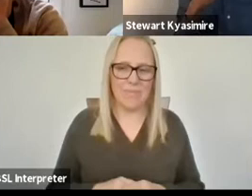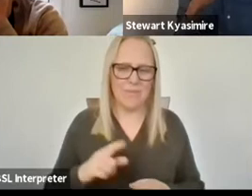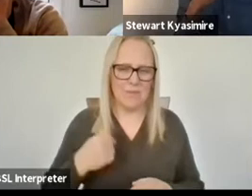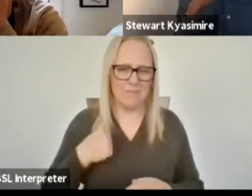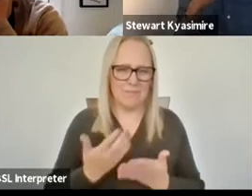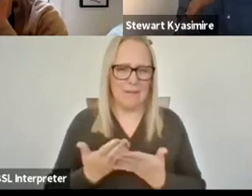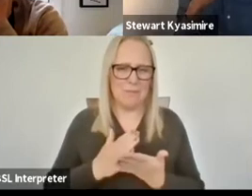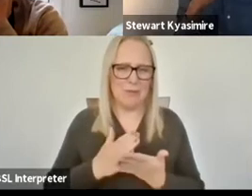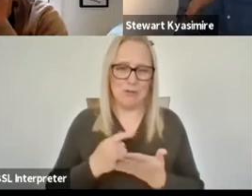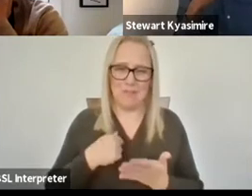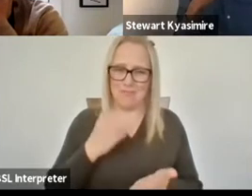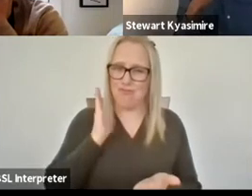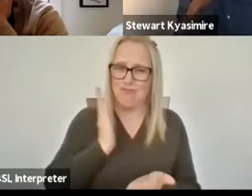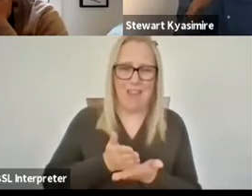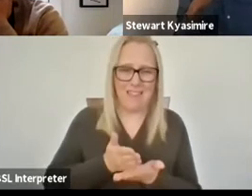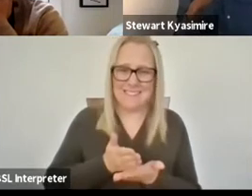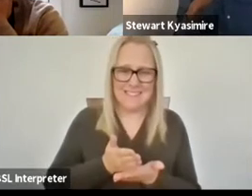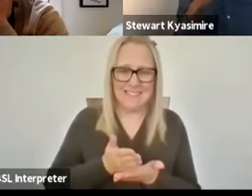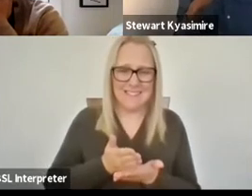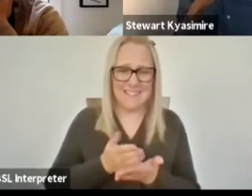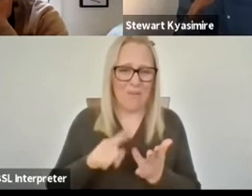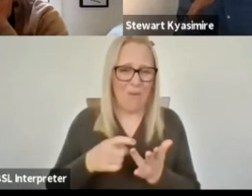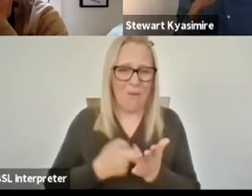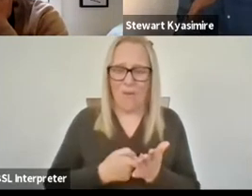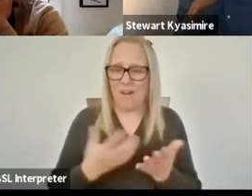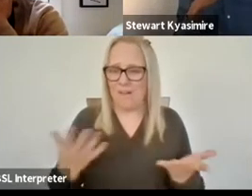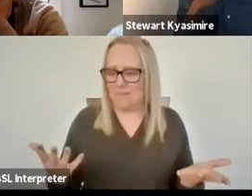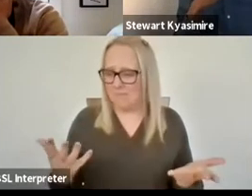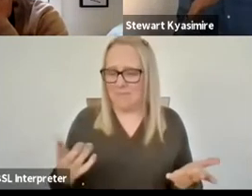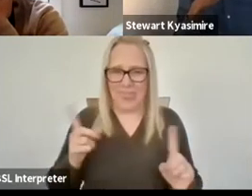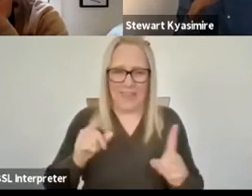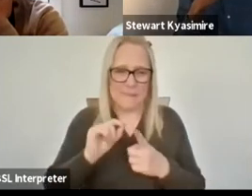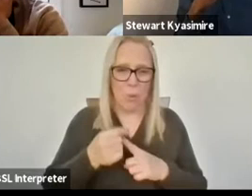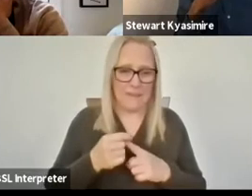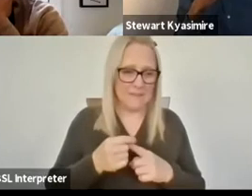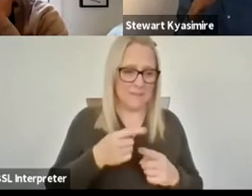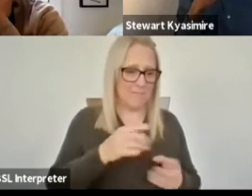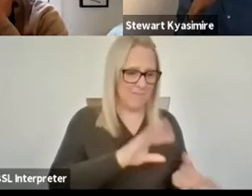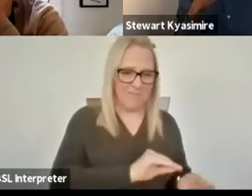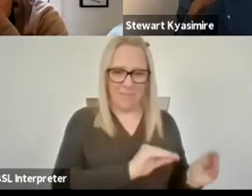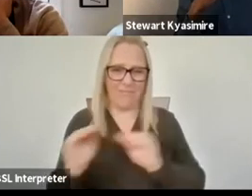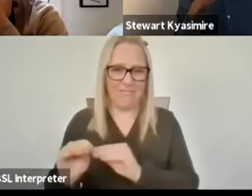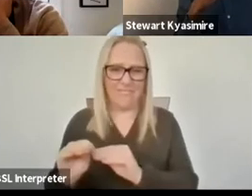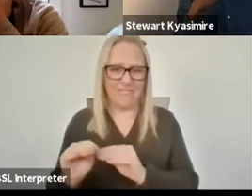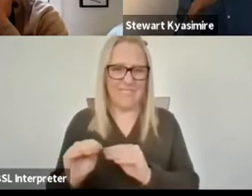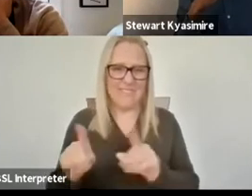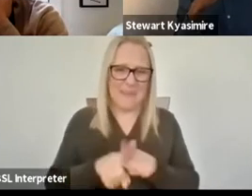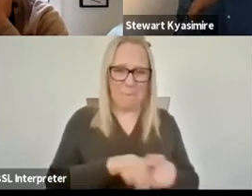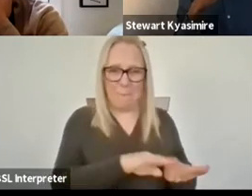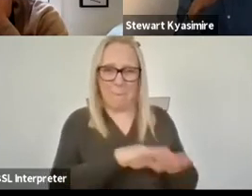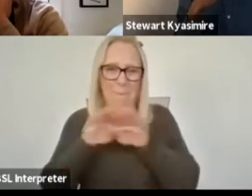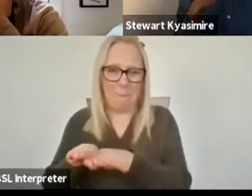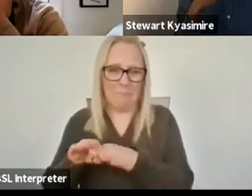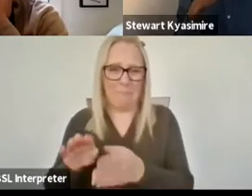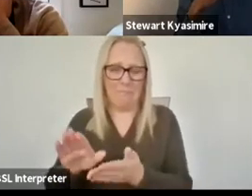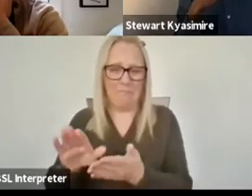entirely kind of realistic or necessarily you know really the the you know the the point of what we might be able to do with digital online environments you know which might be things